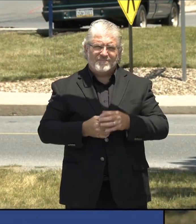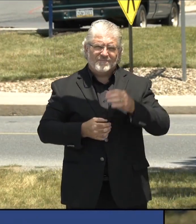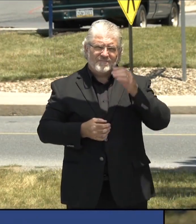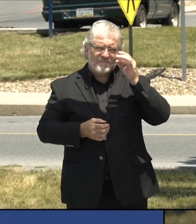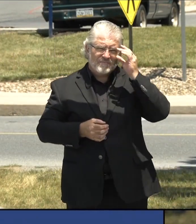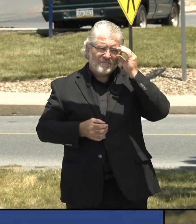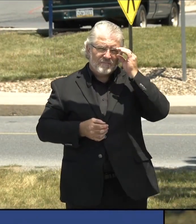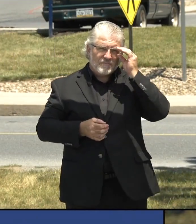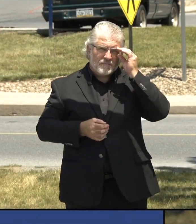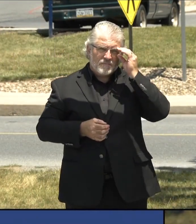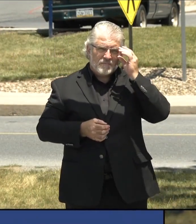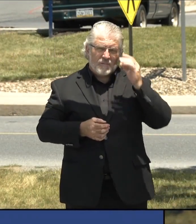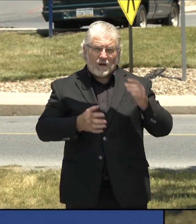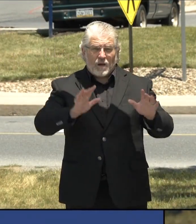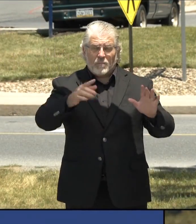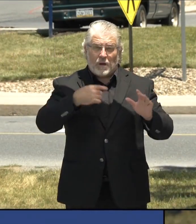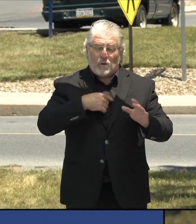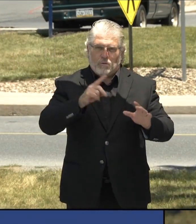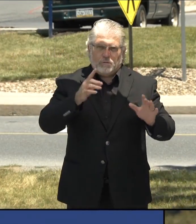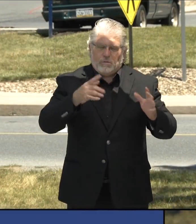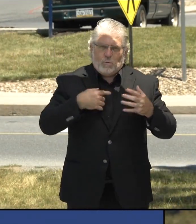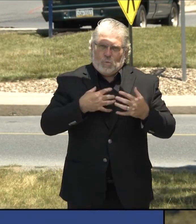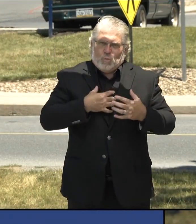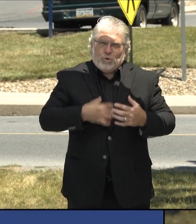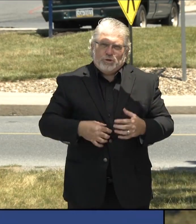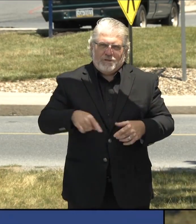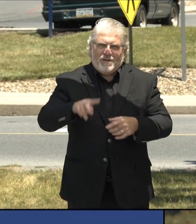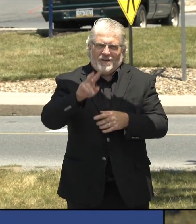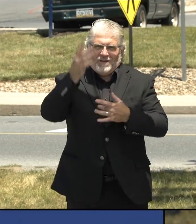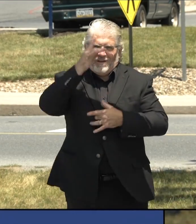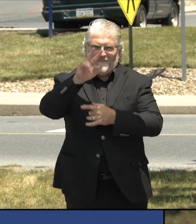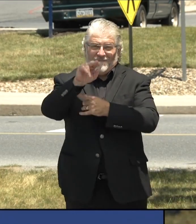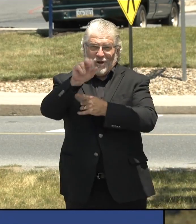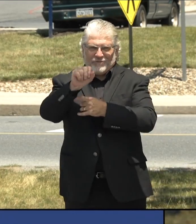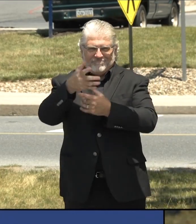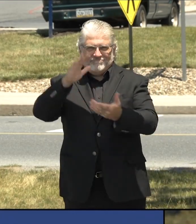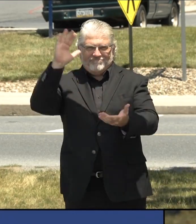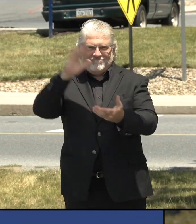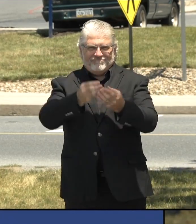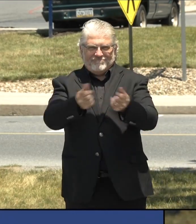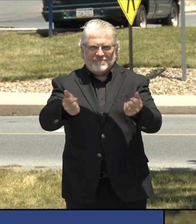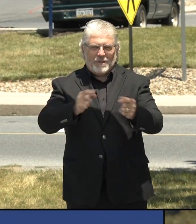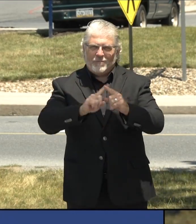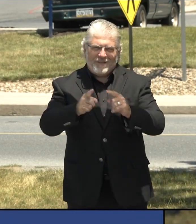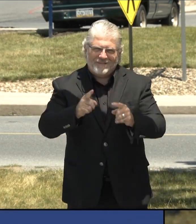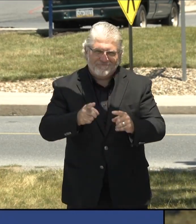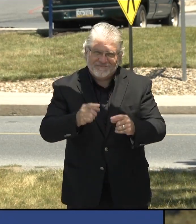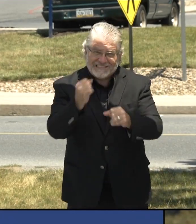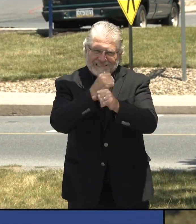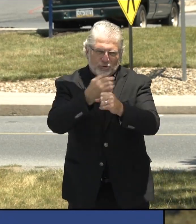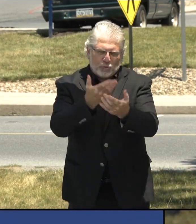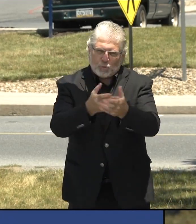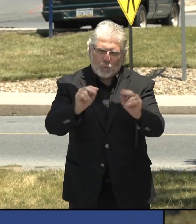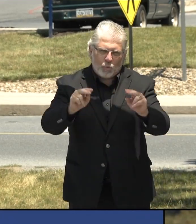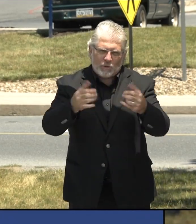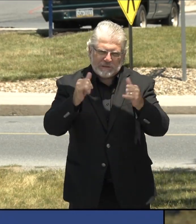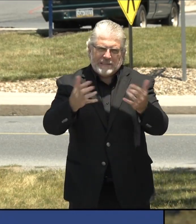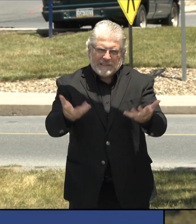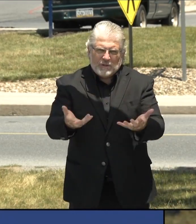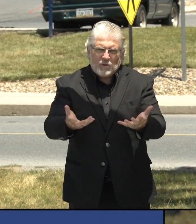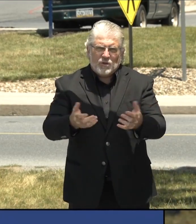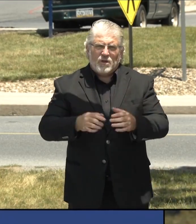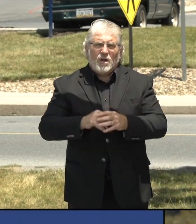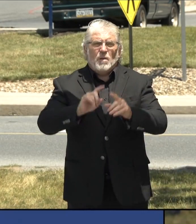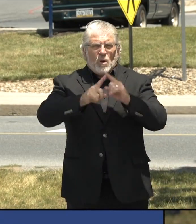less severe. I don't see any specific evidence of that. We'll all hope for that, but I think it has to do with, with, uh, the decreases in the